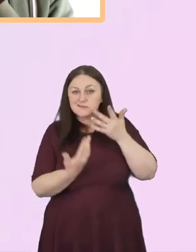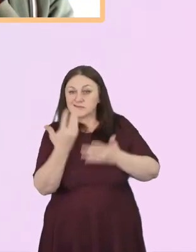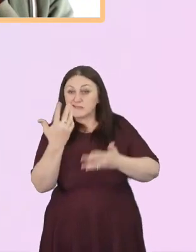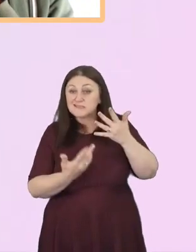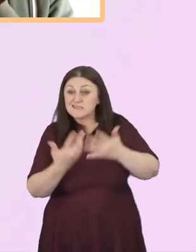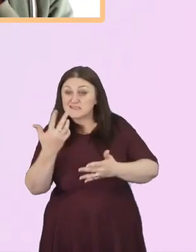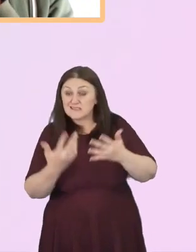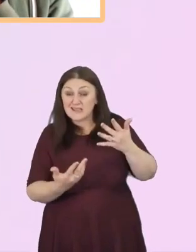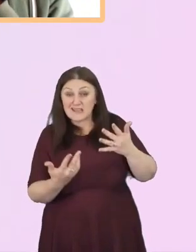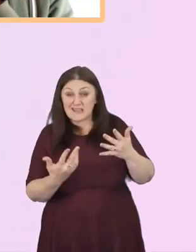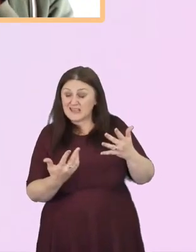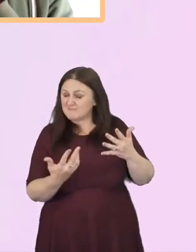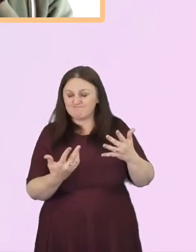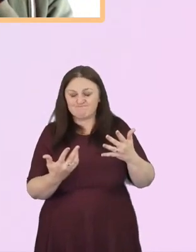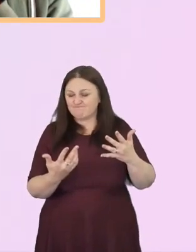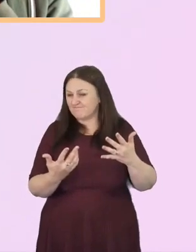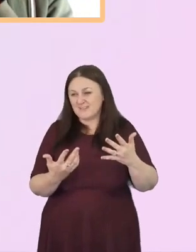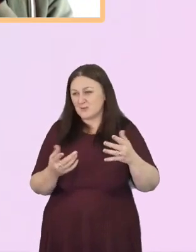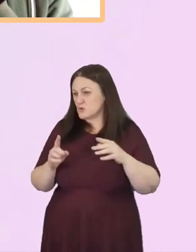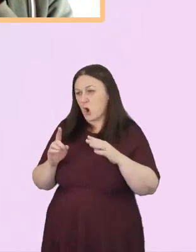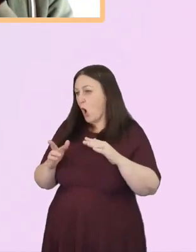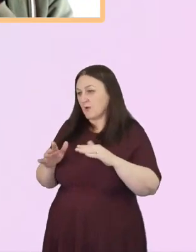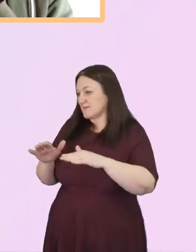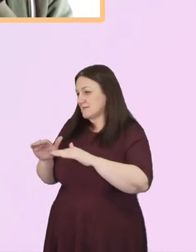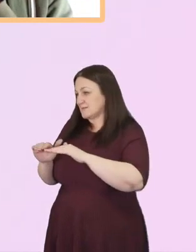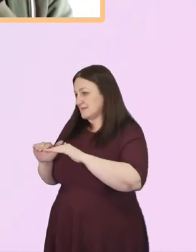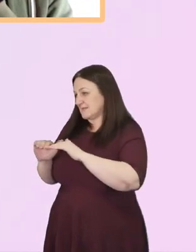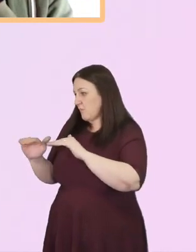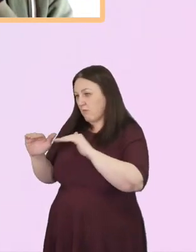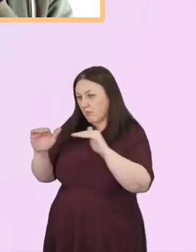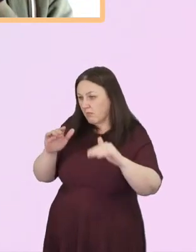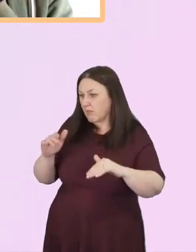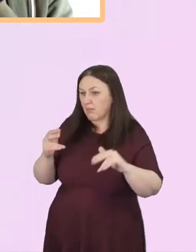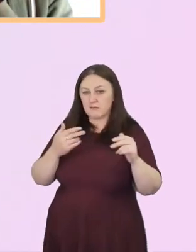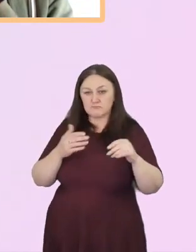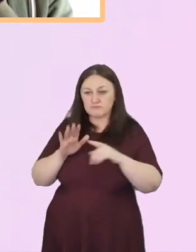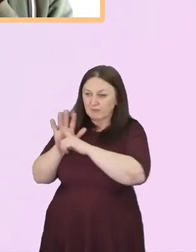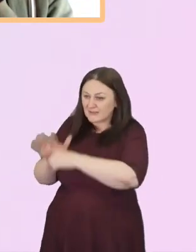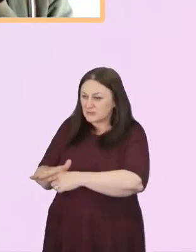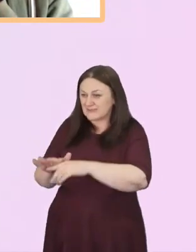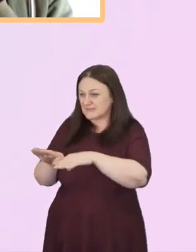is not a level balance in terms of racial prejudice.